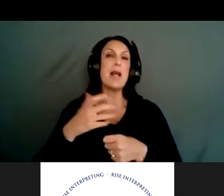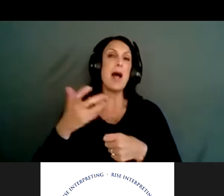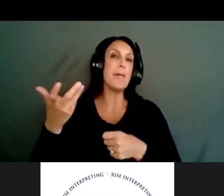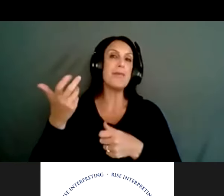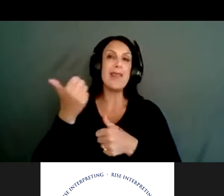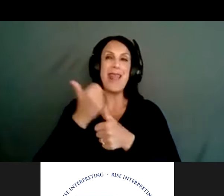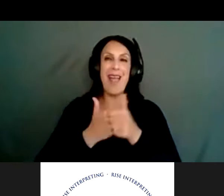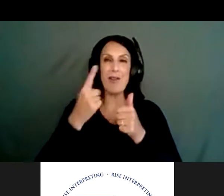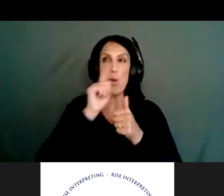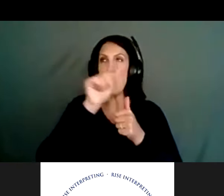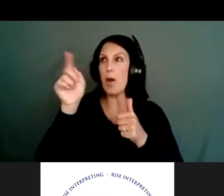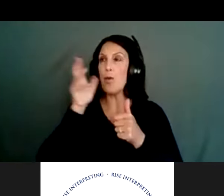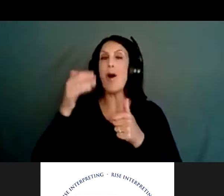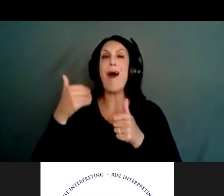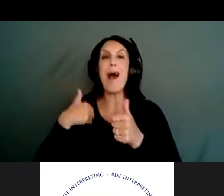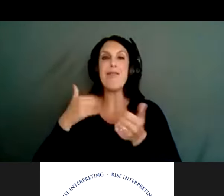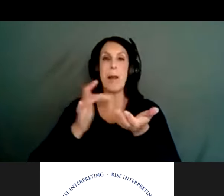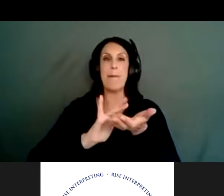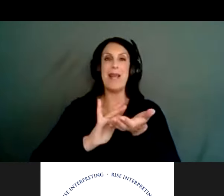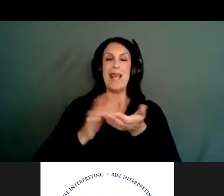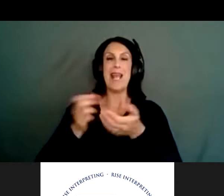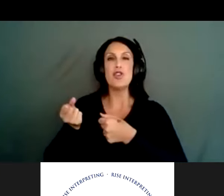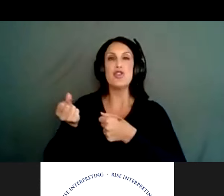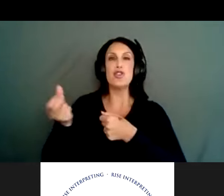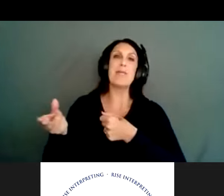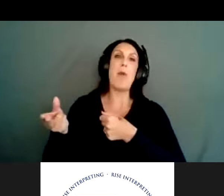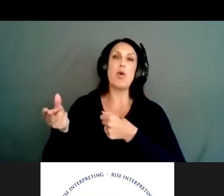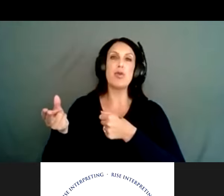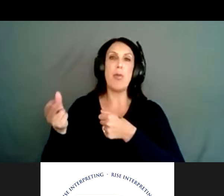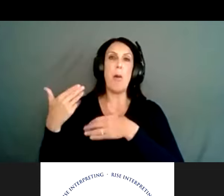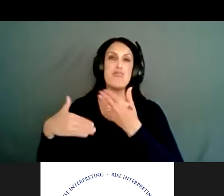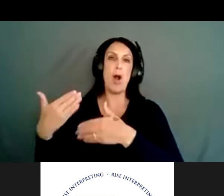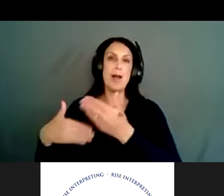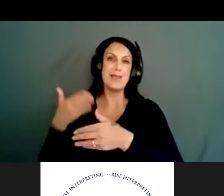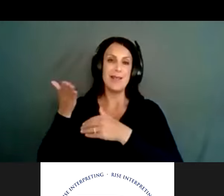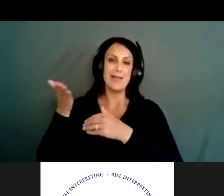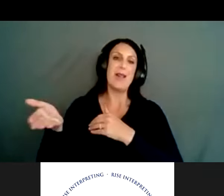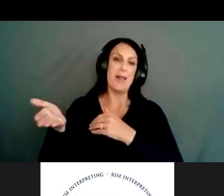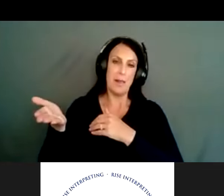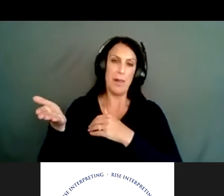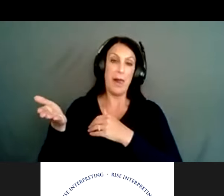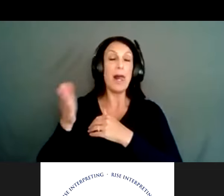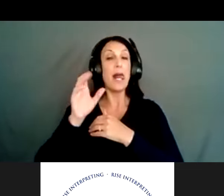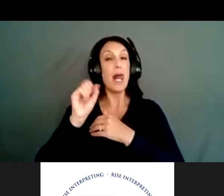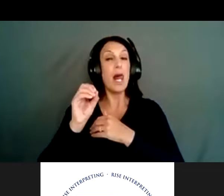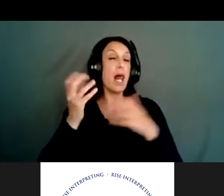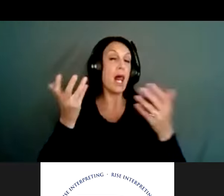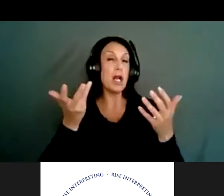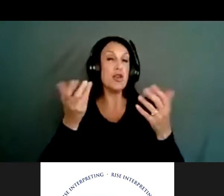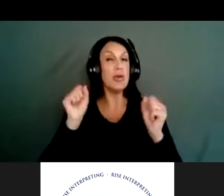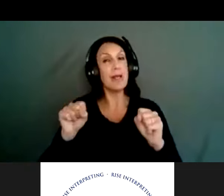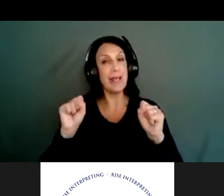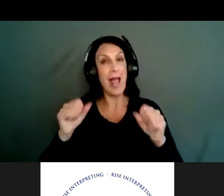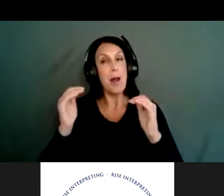them is going to have a medication disposal process or tool there at that location. But promoting these to get those old